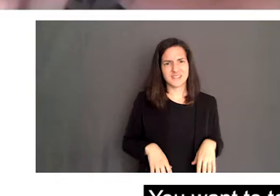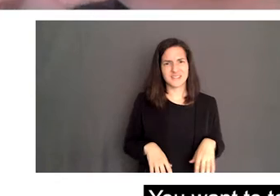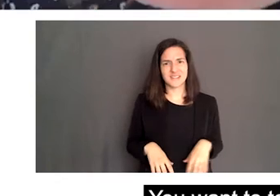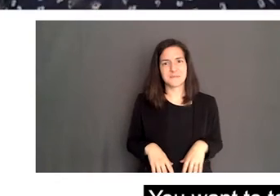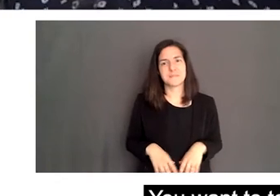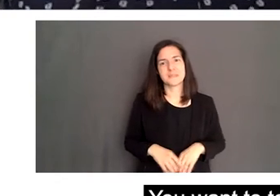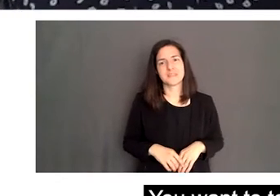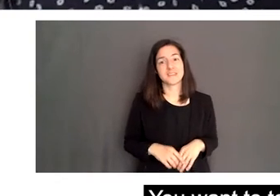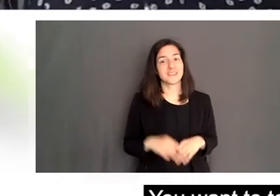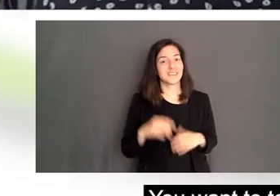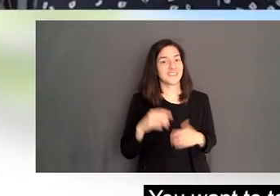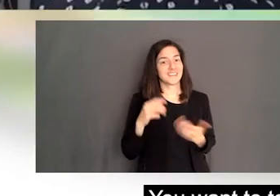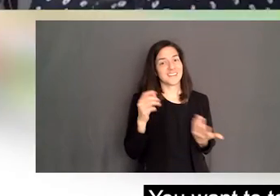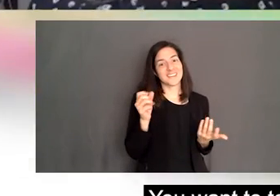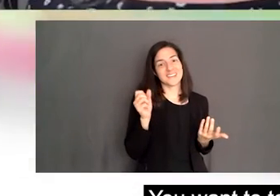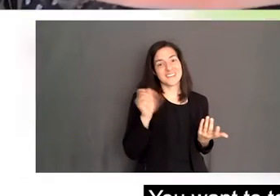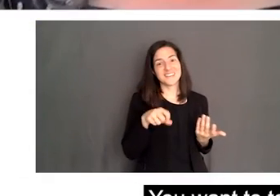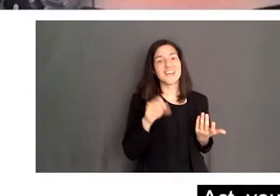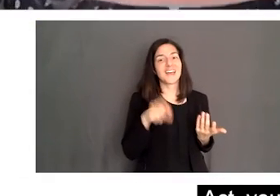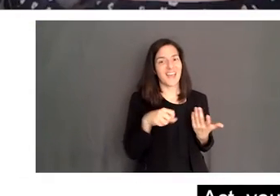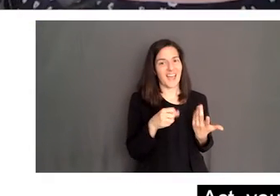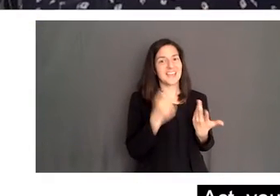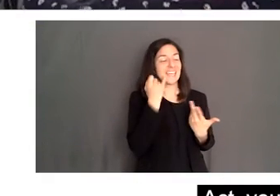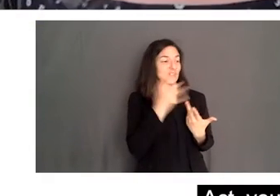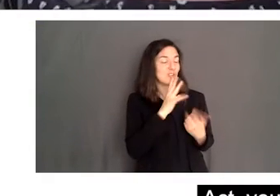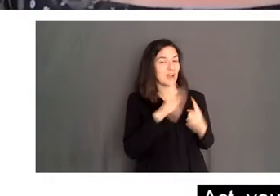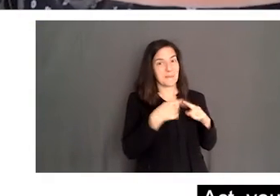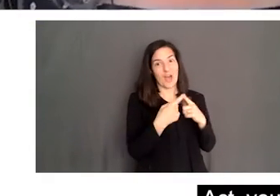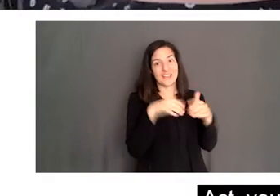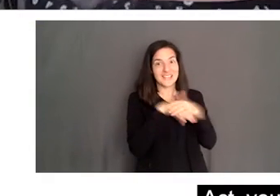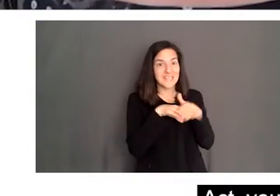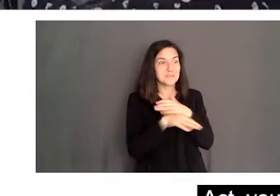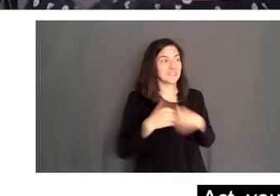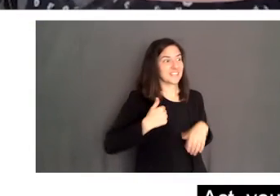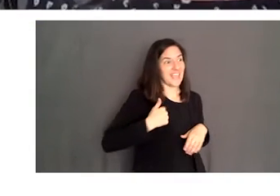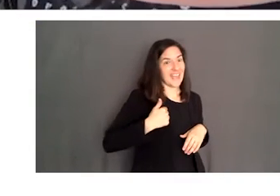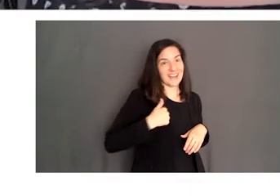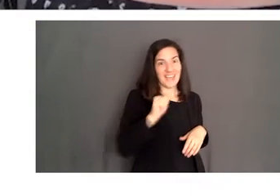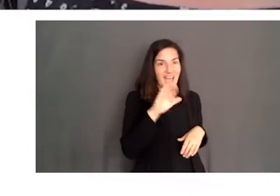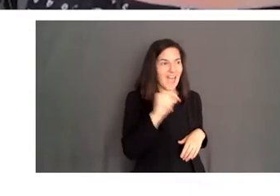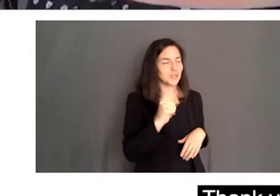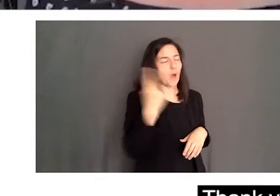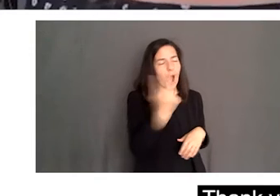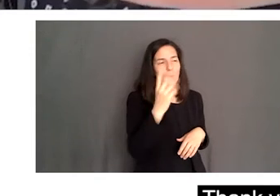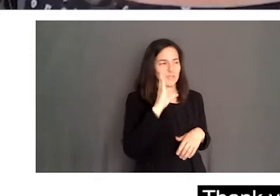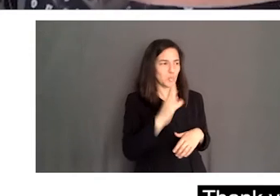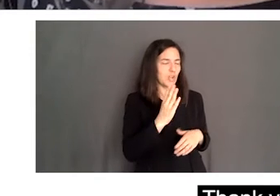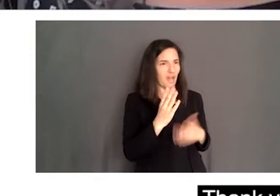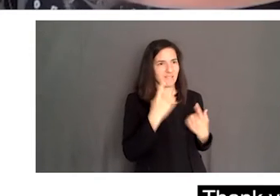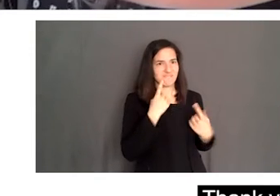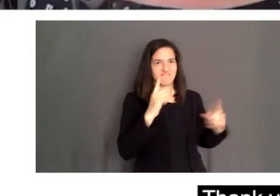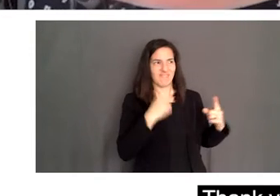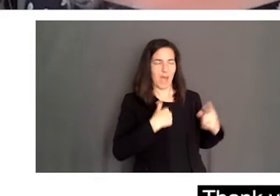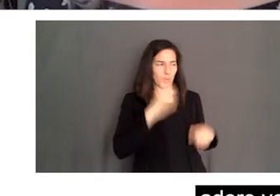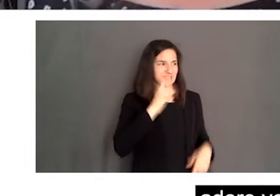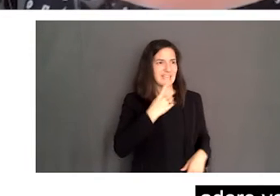You if want to talk to accessibility and the Accessible Canada Act, you're always going to get me saying yes. So it's... Thank you. Thank you. And I did want to